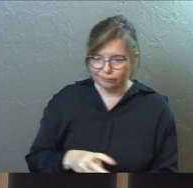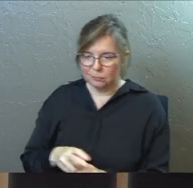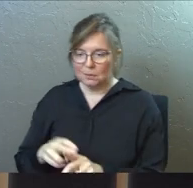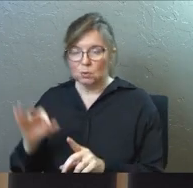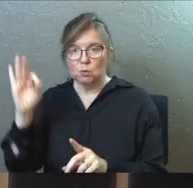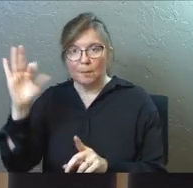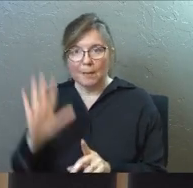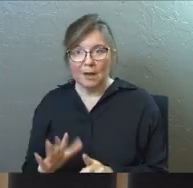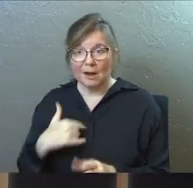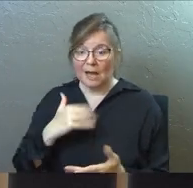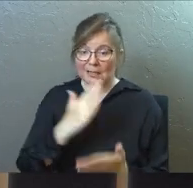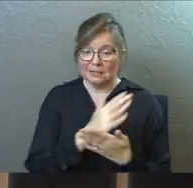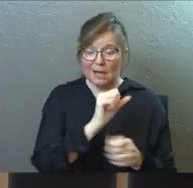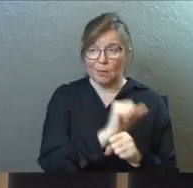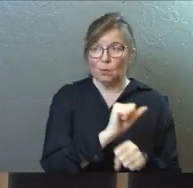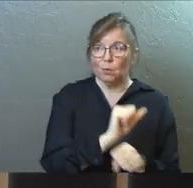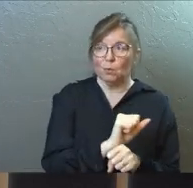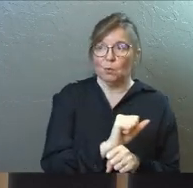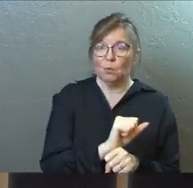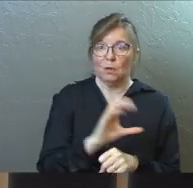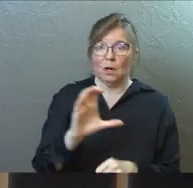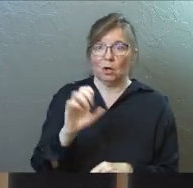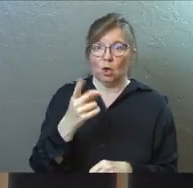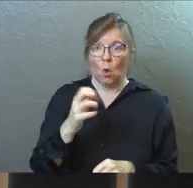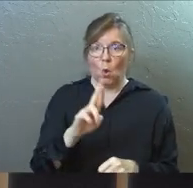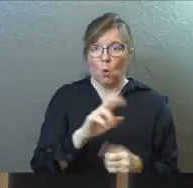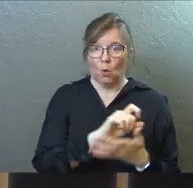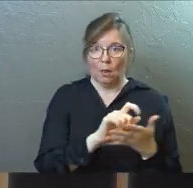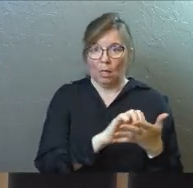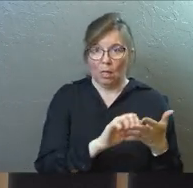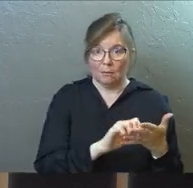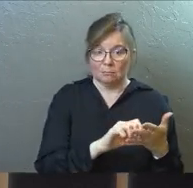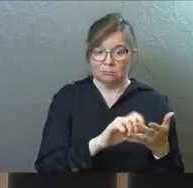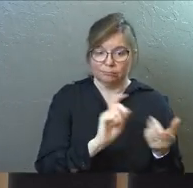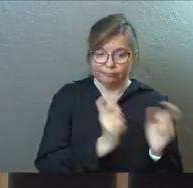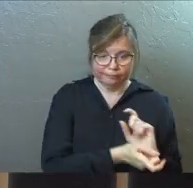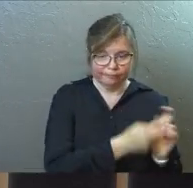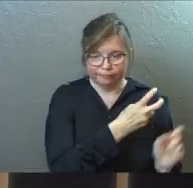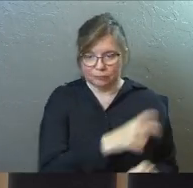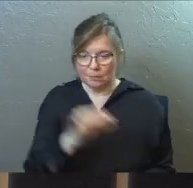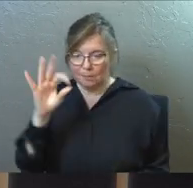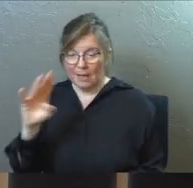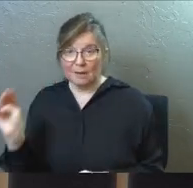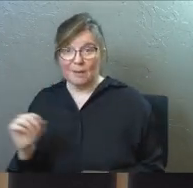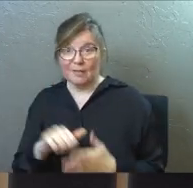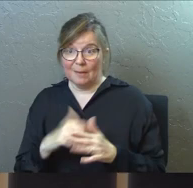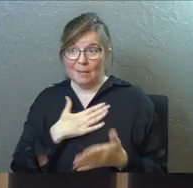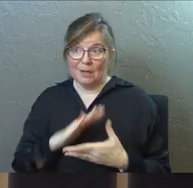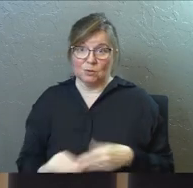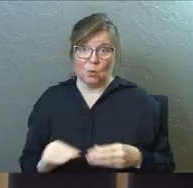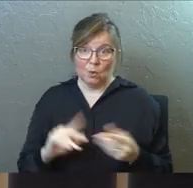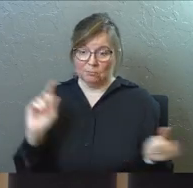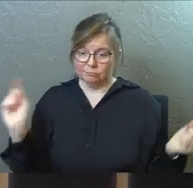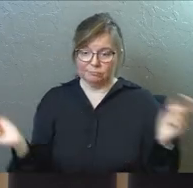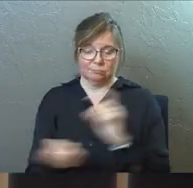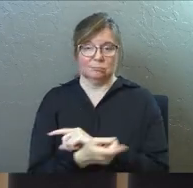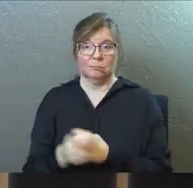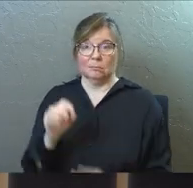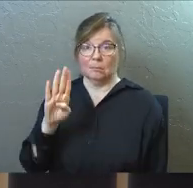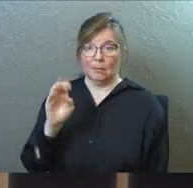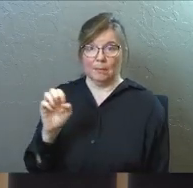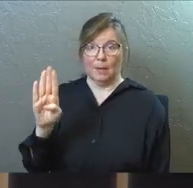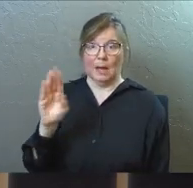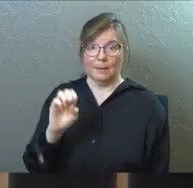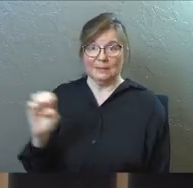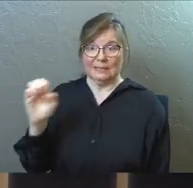ministry. I stopped working as a coder on Friday, and I started as a pastor on a Monday. That's how my story went. Bob C.